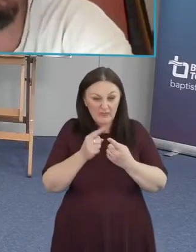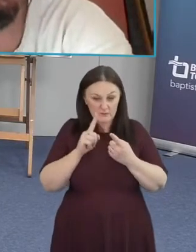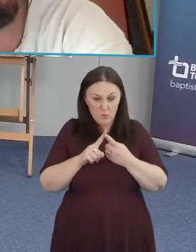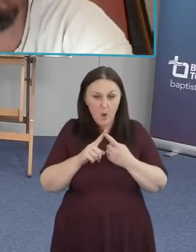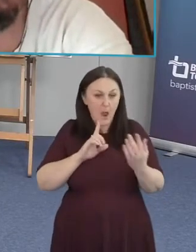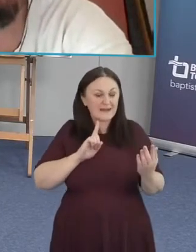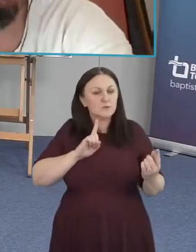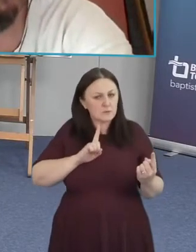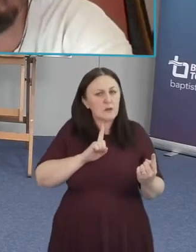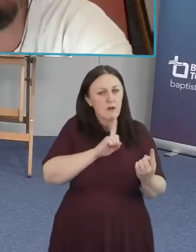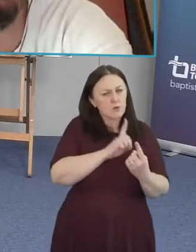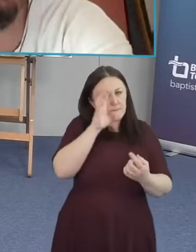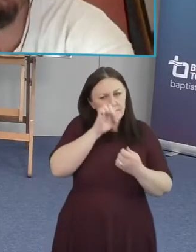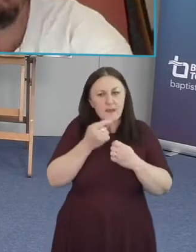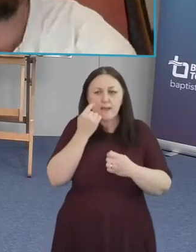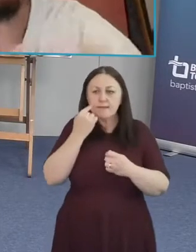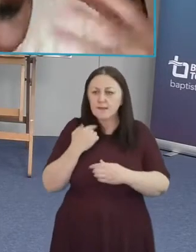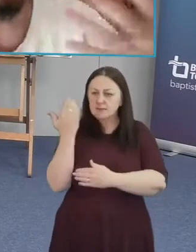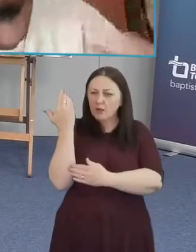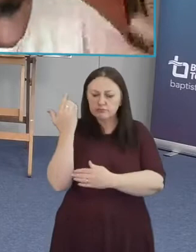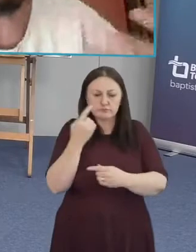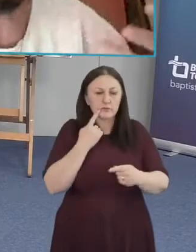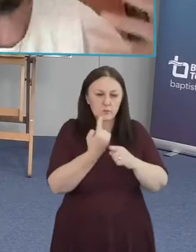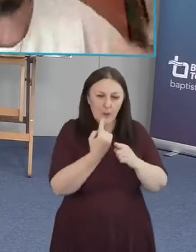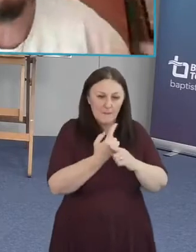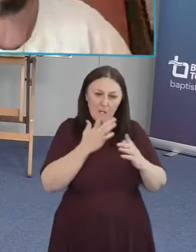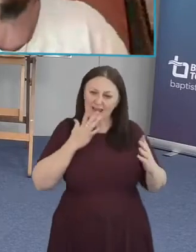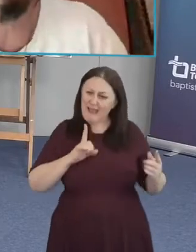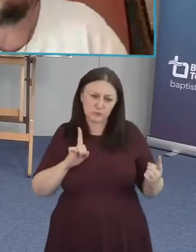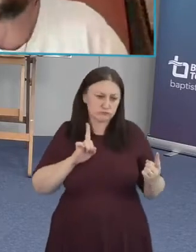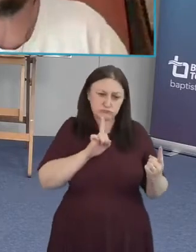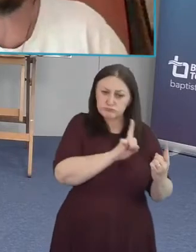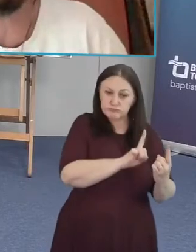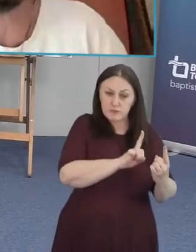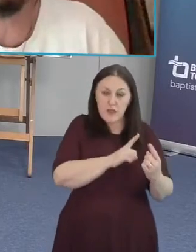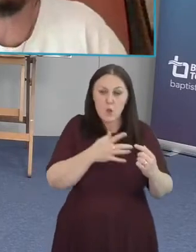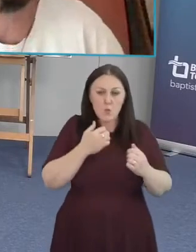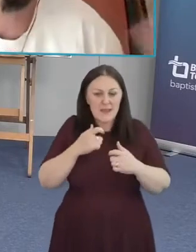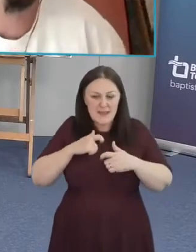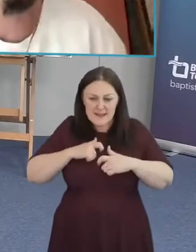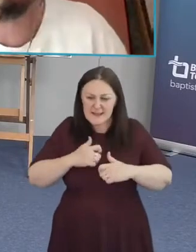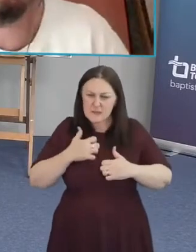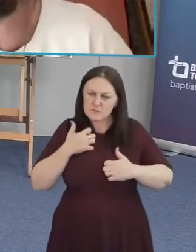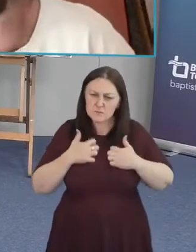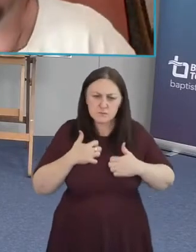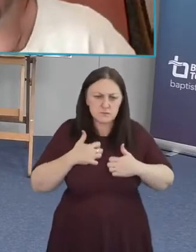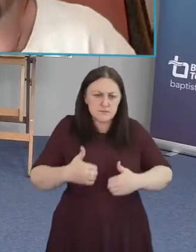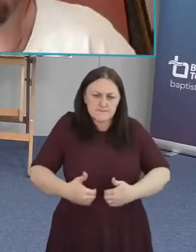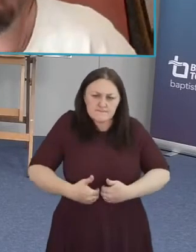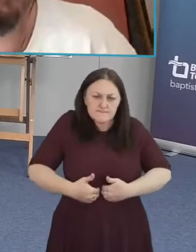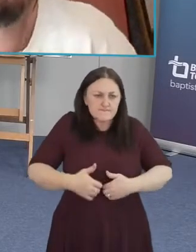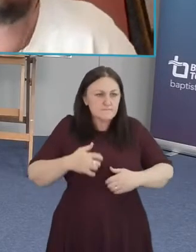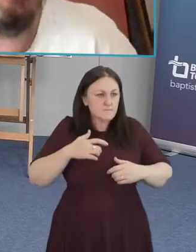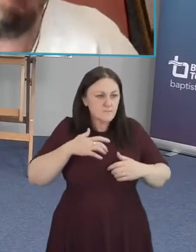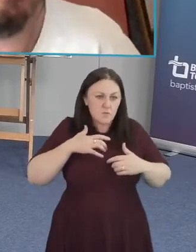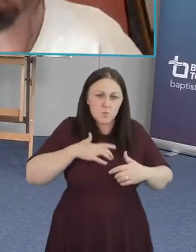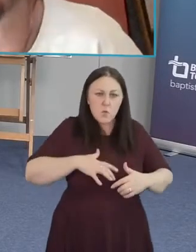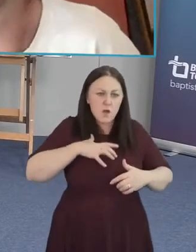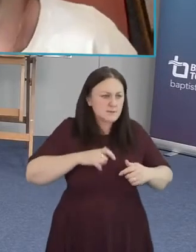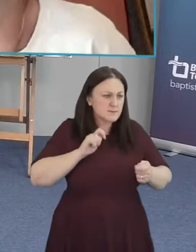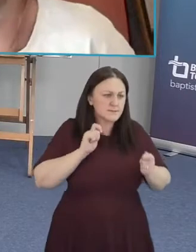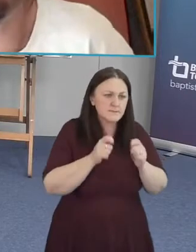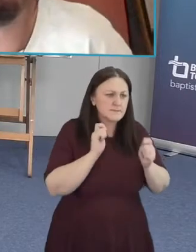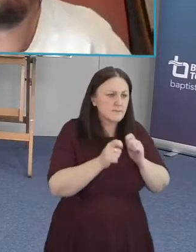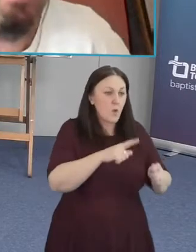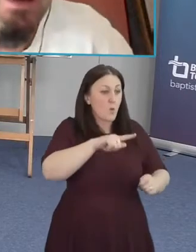you know that i talked about yesterday i think that a part of how we keep a fire in our bones is when you know injustice